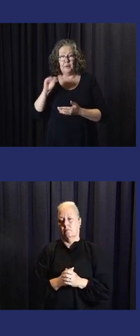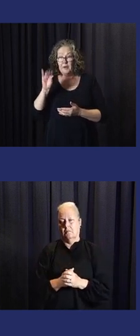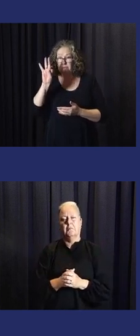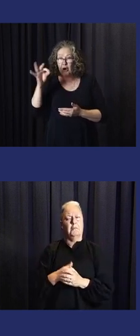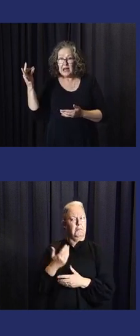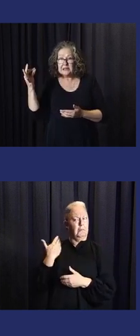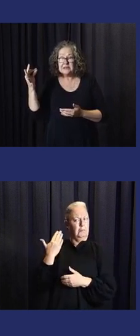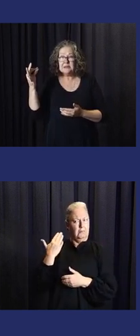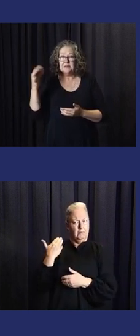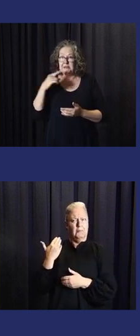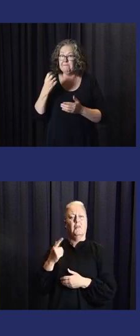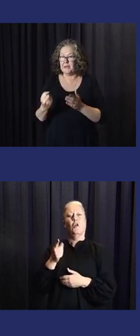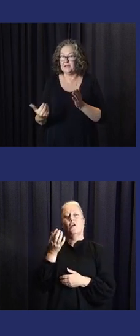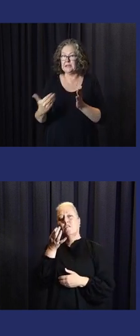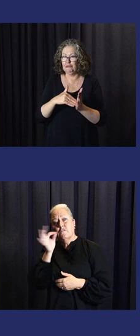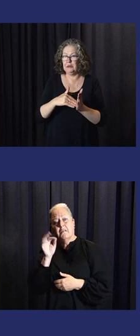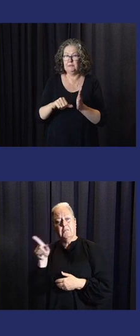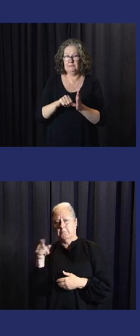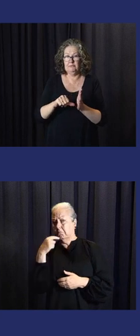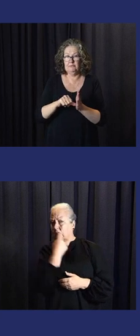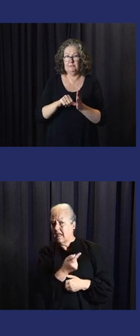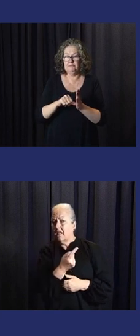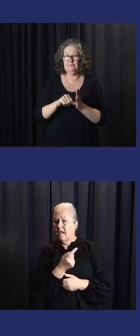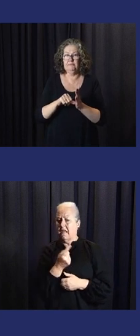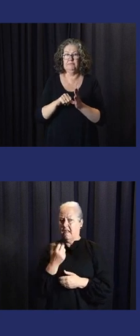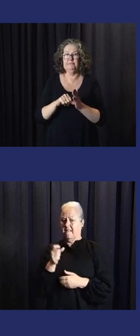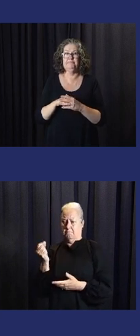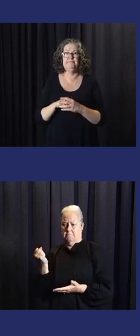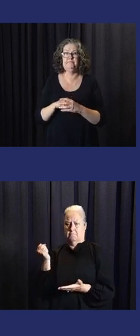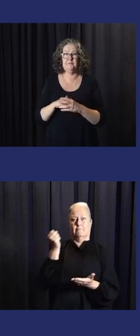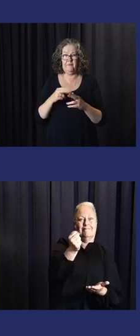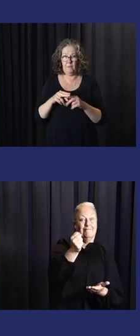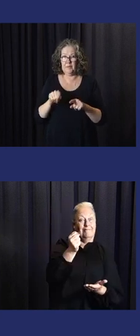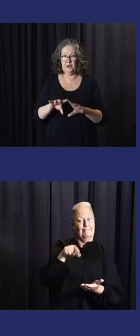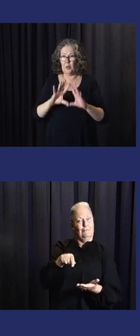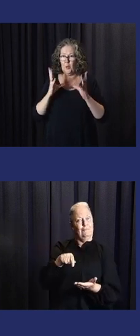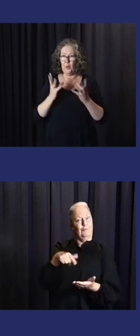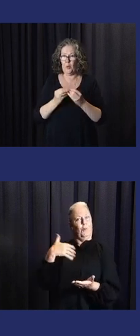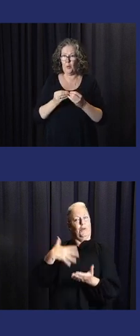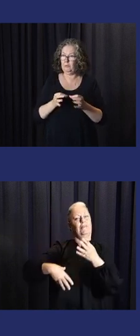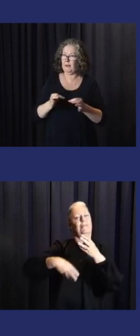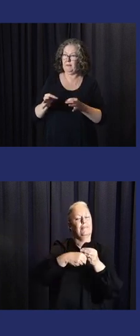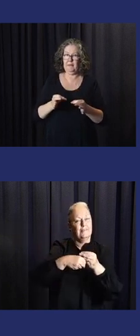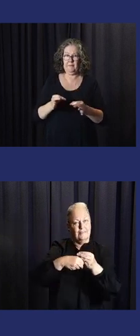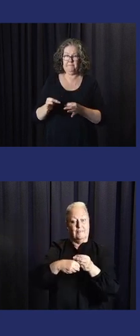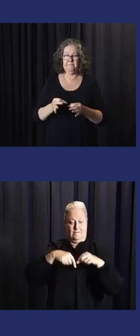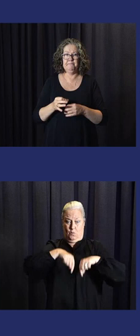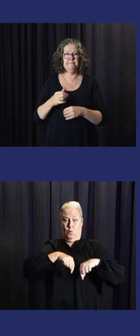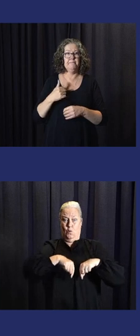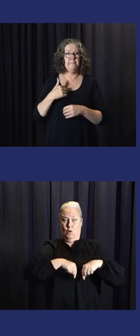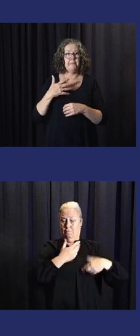He can correct me if I'm wrong. We just recently heard from countries like France. He indicated that there's additional funding